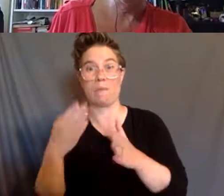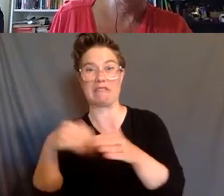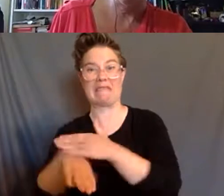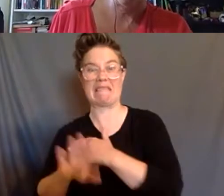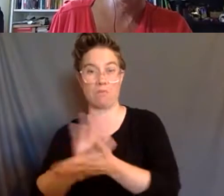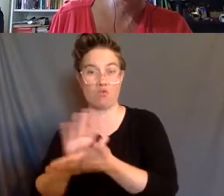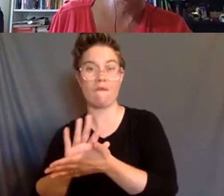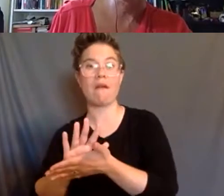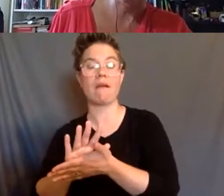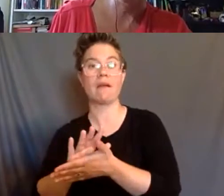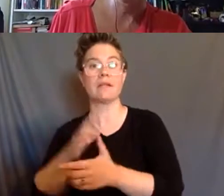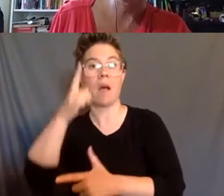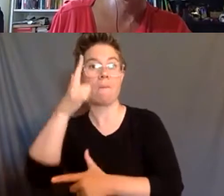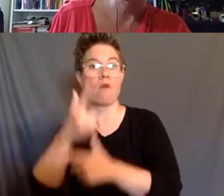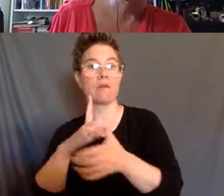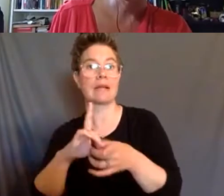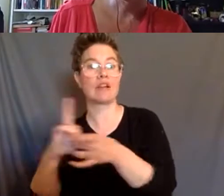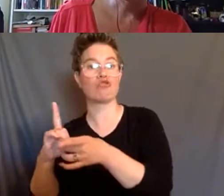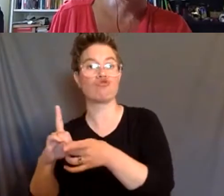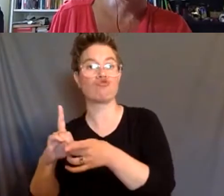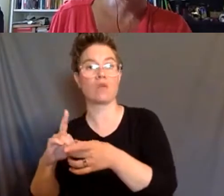of one of the founders of Black Lives Matter.